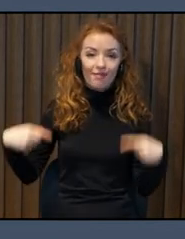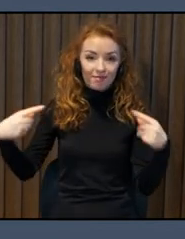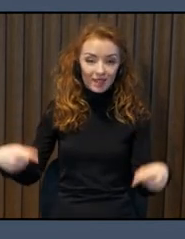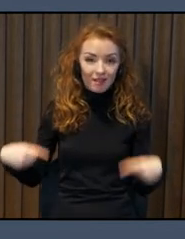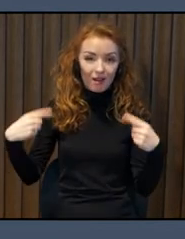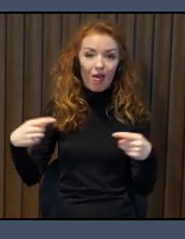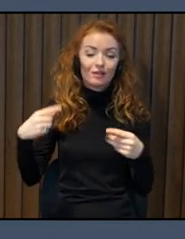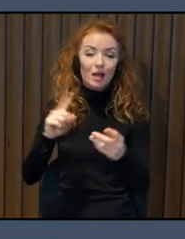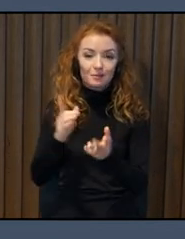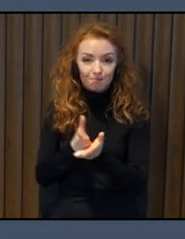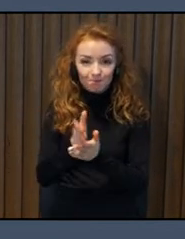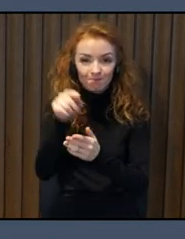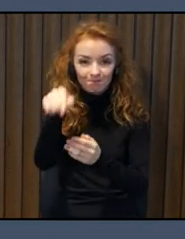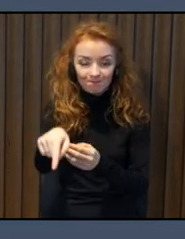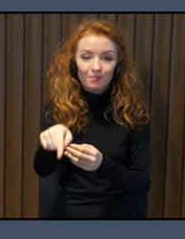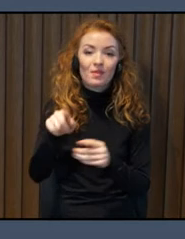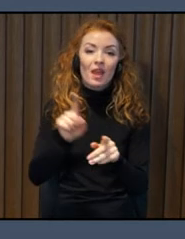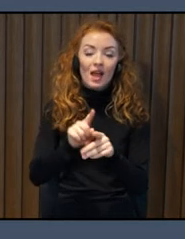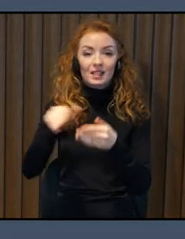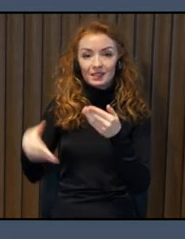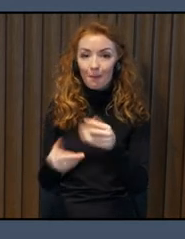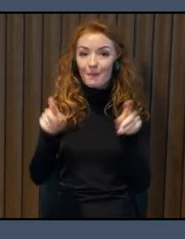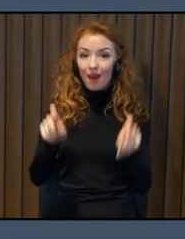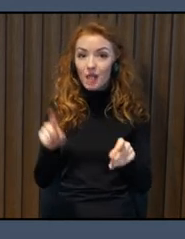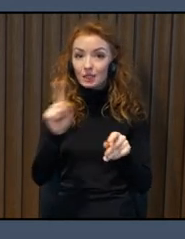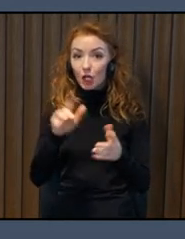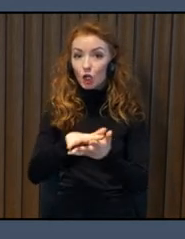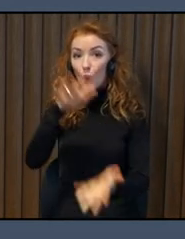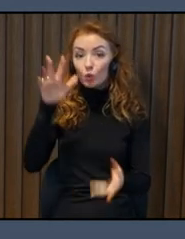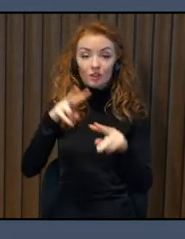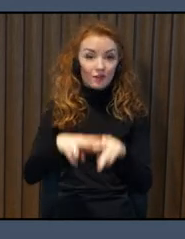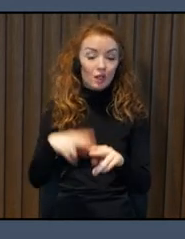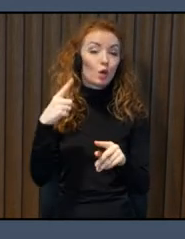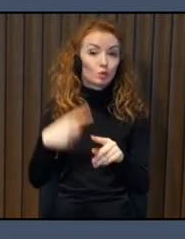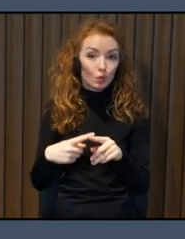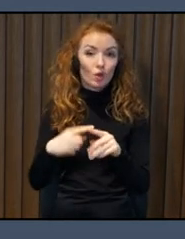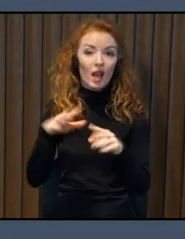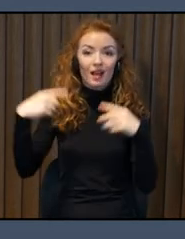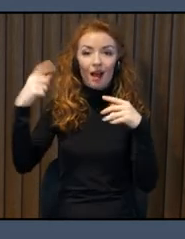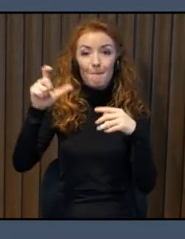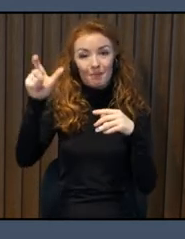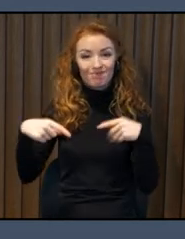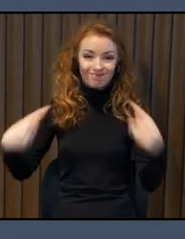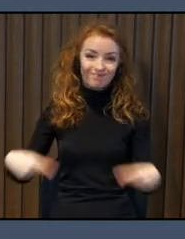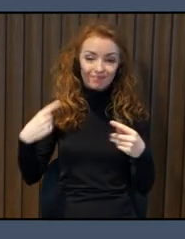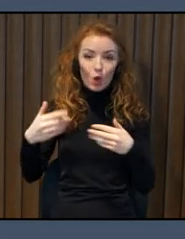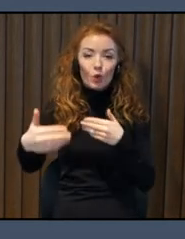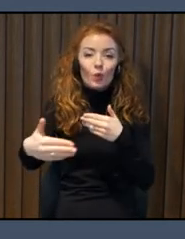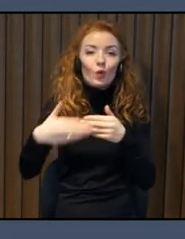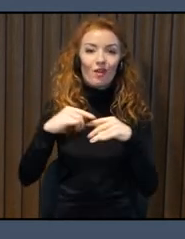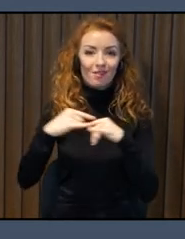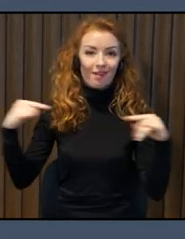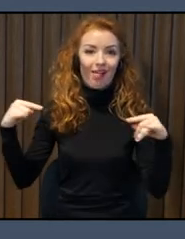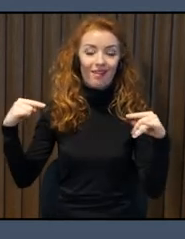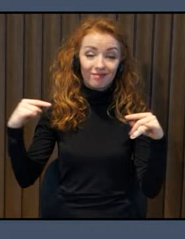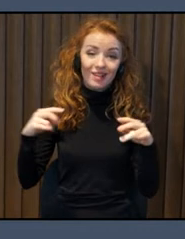for someone in a wheelchair to actually sit close up by the table with friends and family and enjoy the beautiful view out over Lake Vettan.